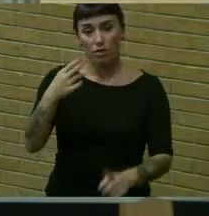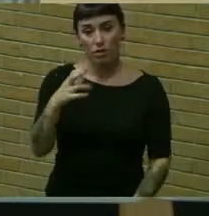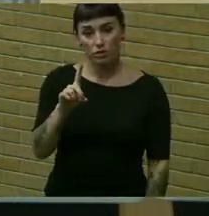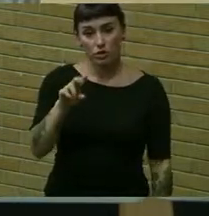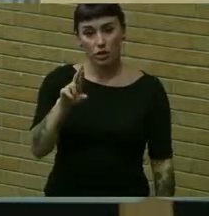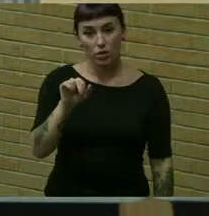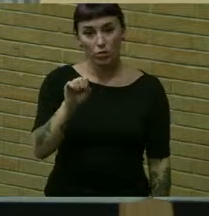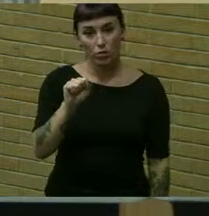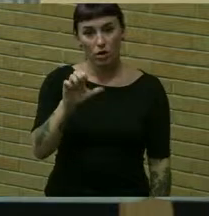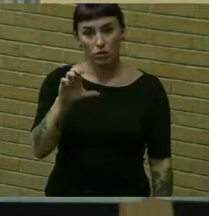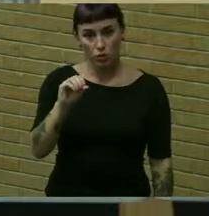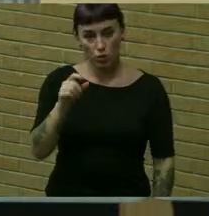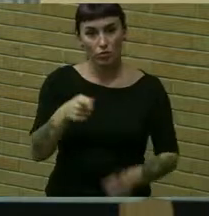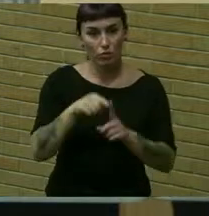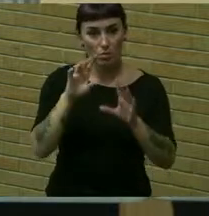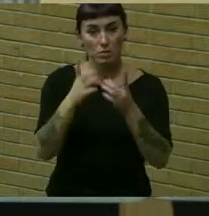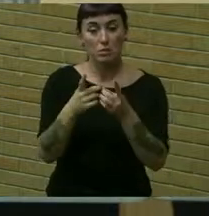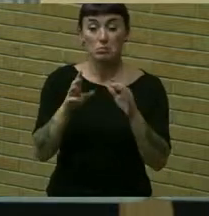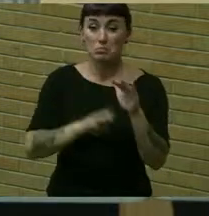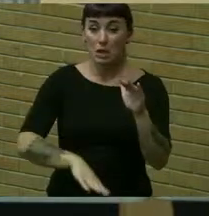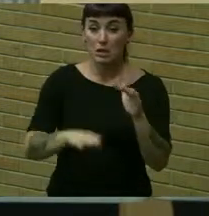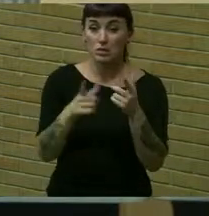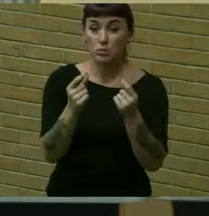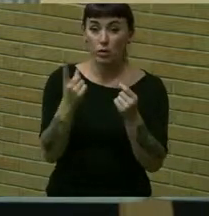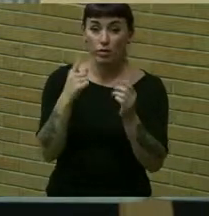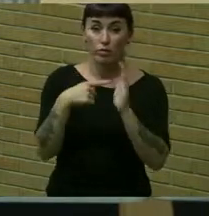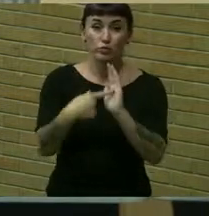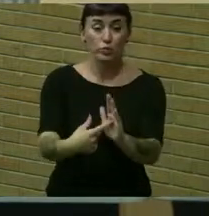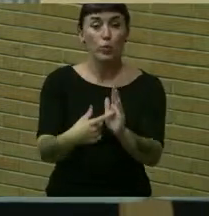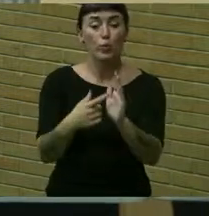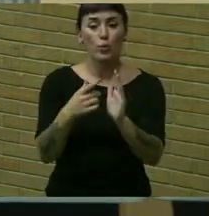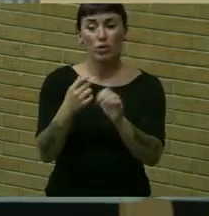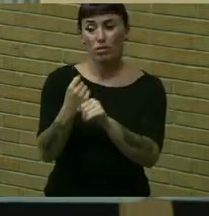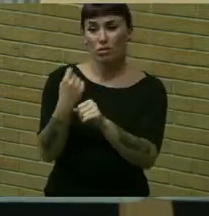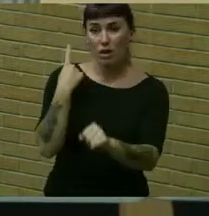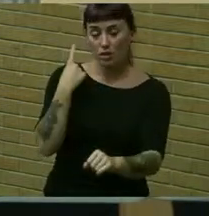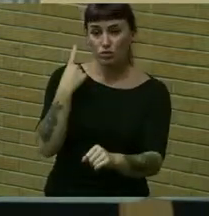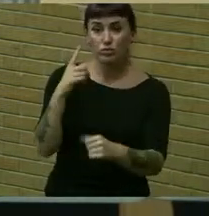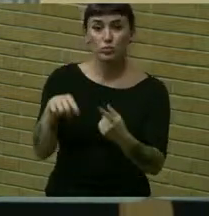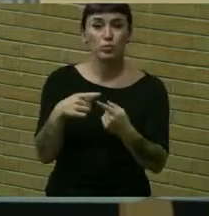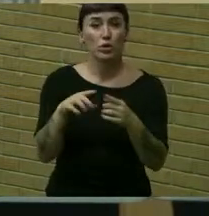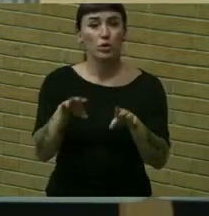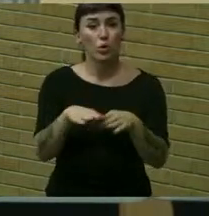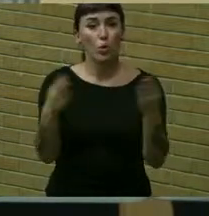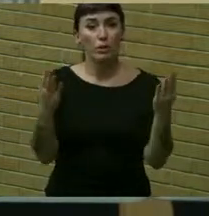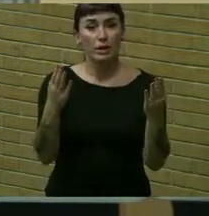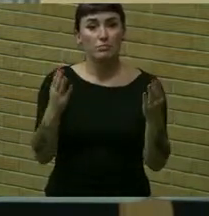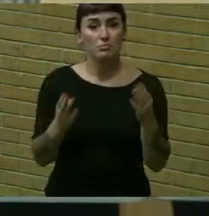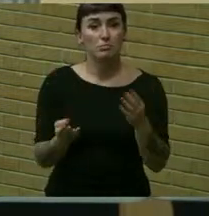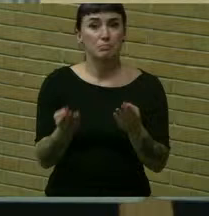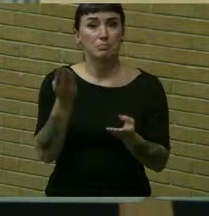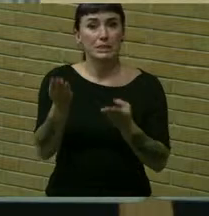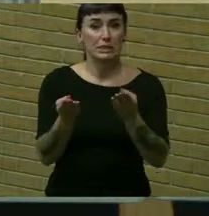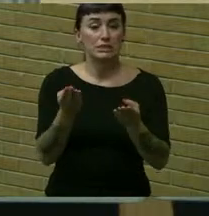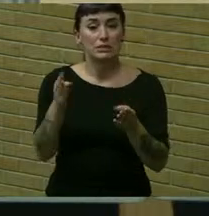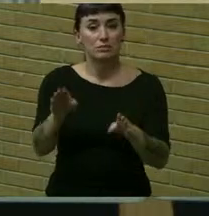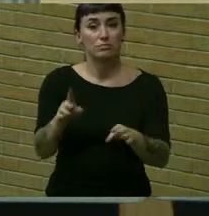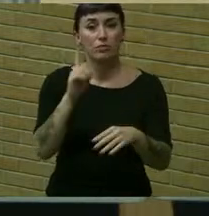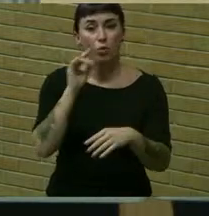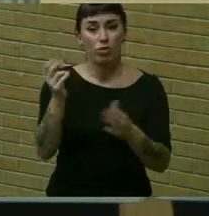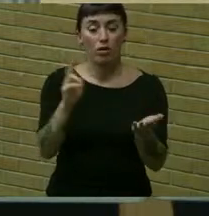roscoe in the department basically what it reflects is that last year when we opened bids for this contract